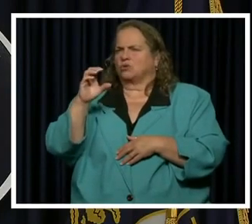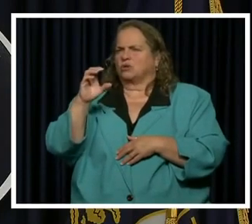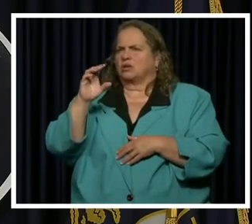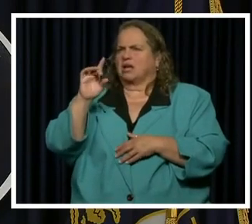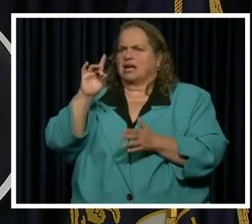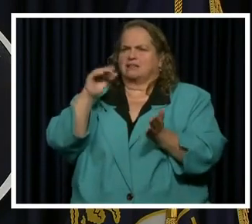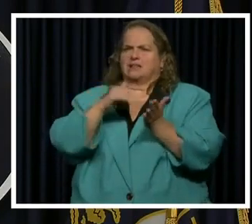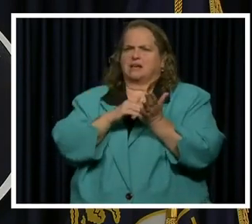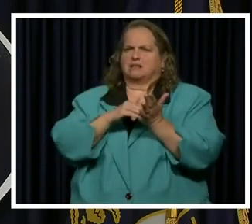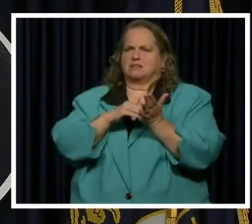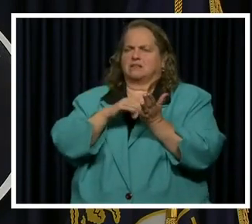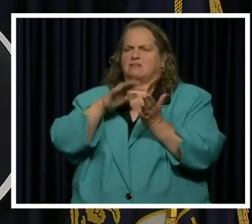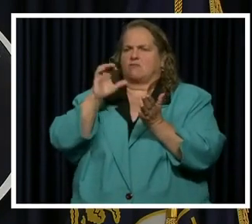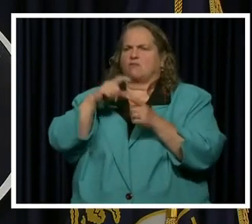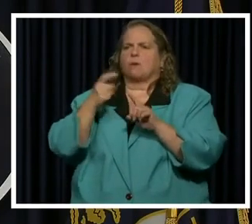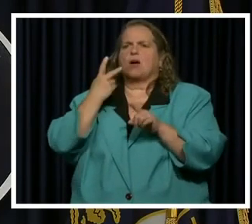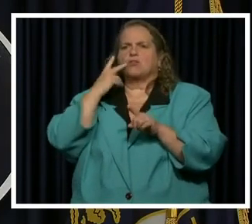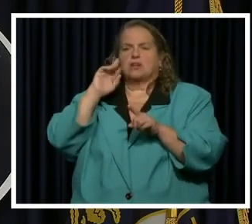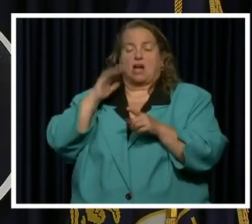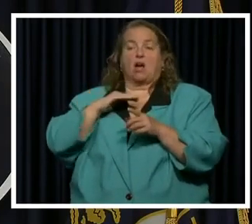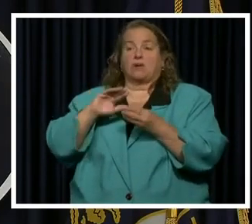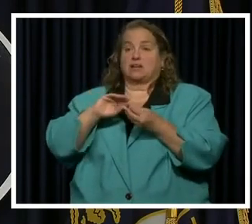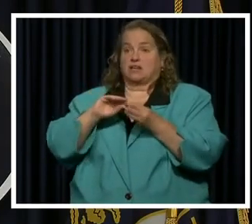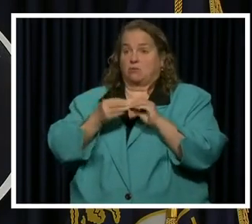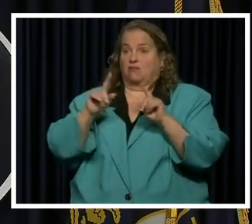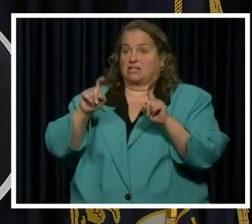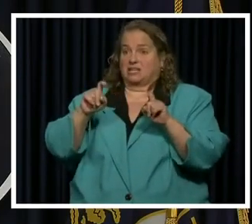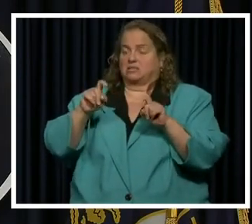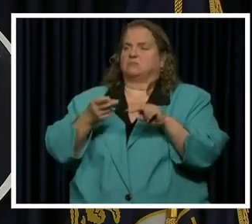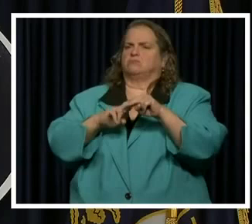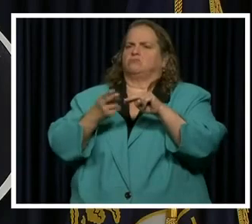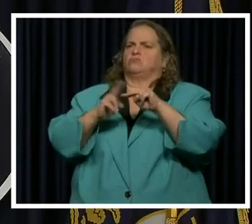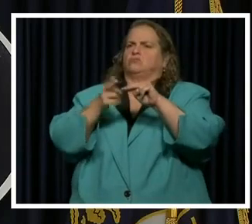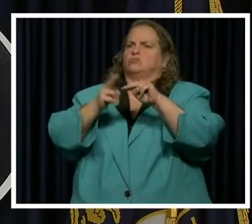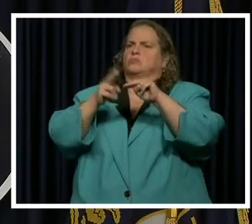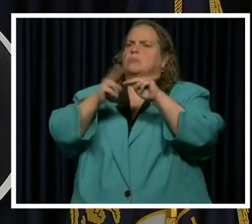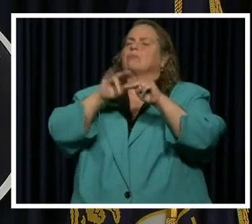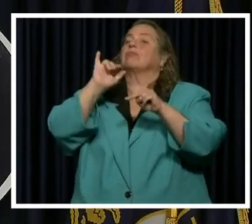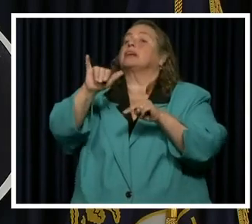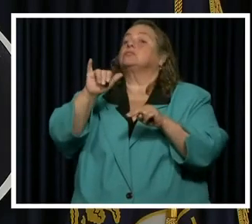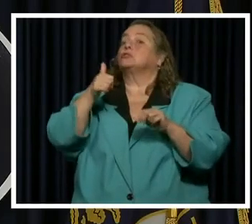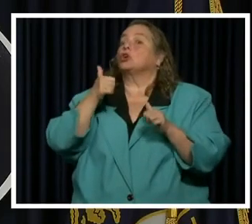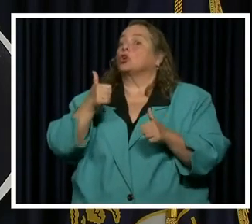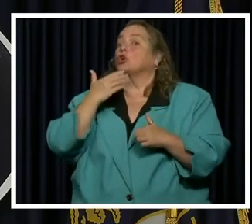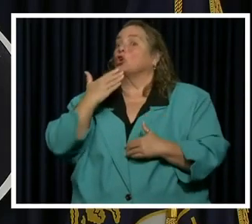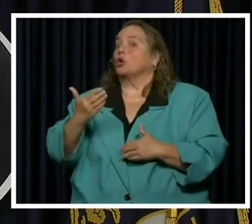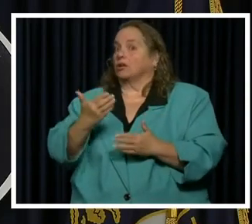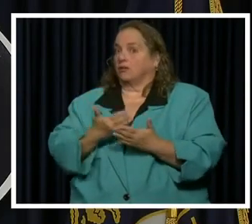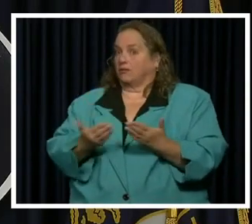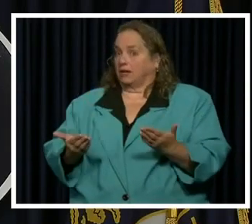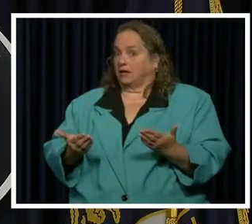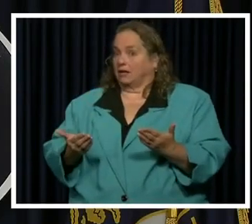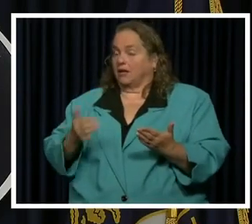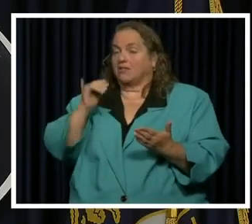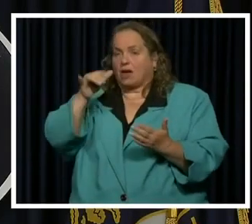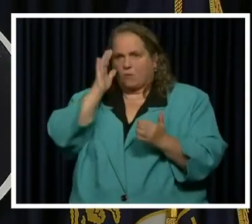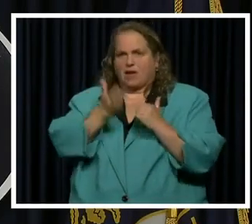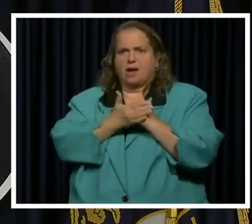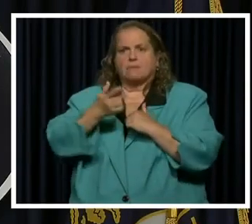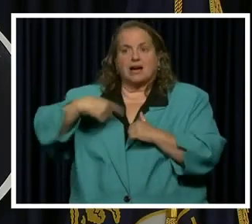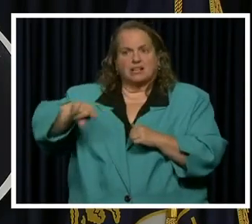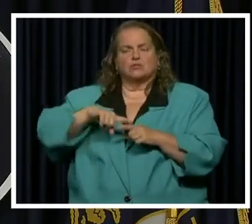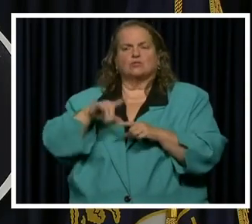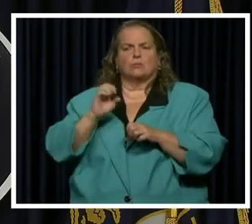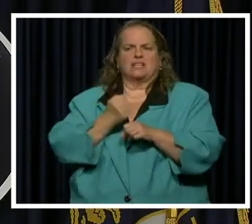from the other day. Again, our testing numbers significantly increasing. That's a good thing and it's going to help us to be safer